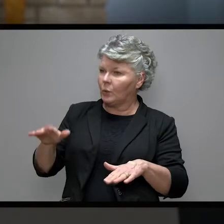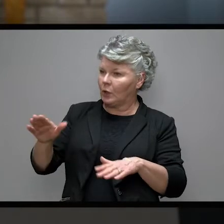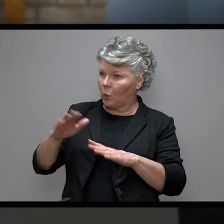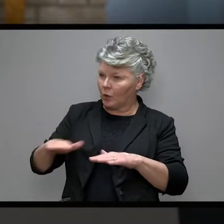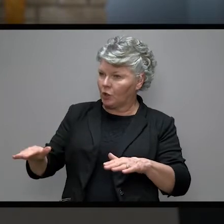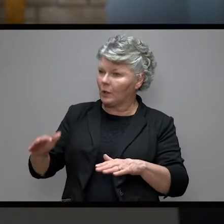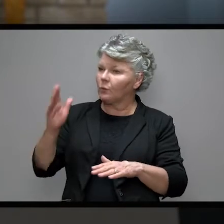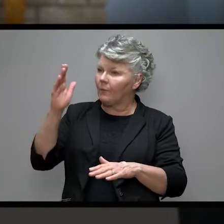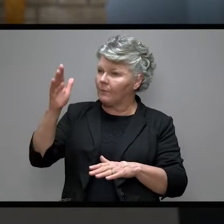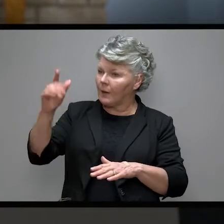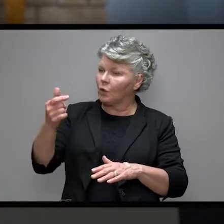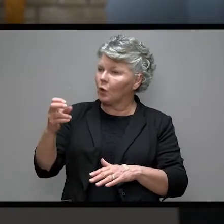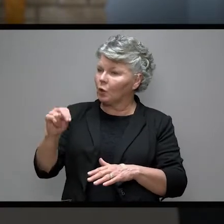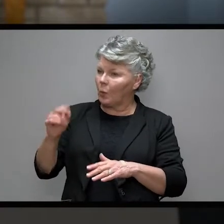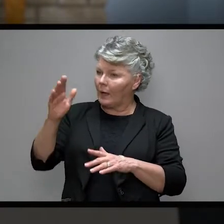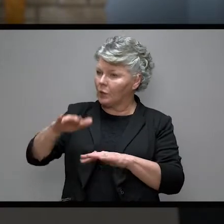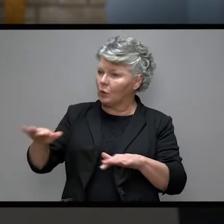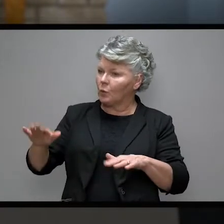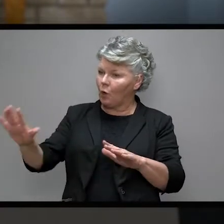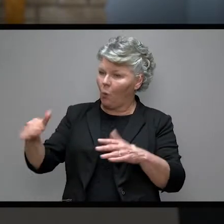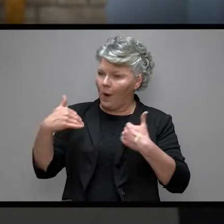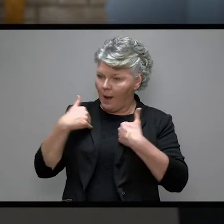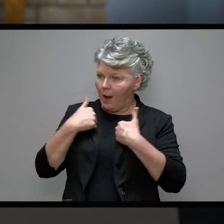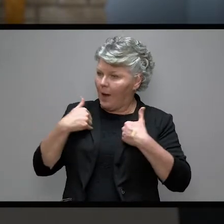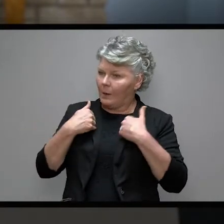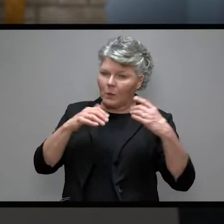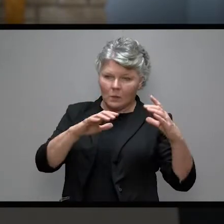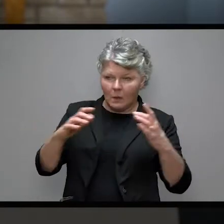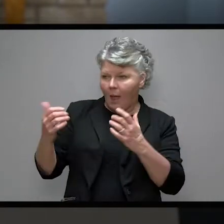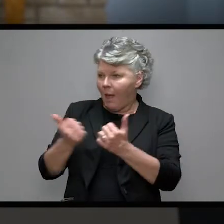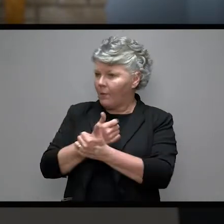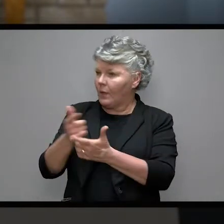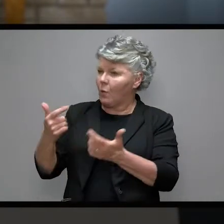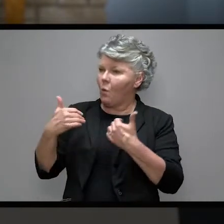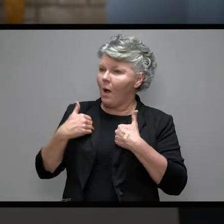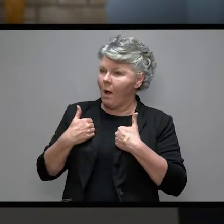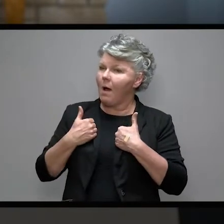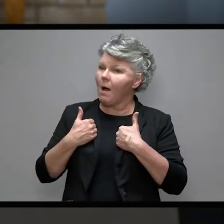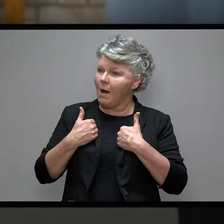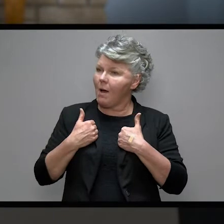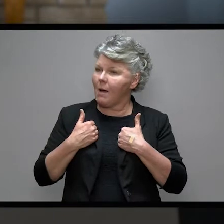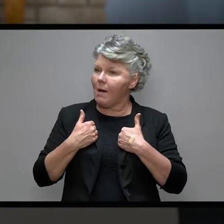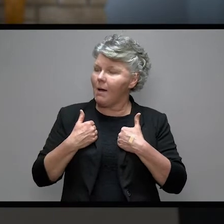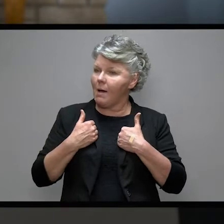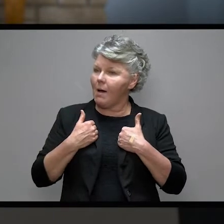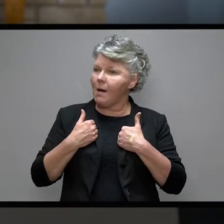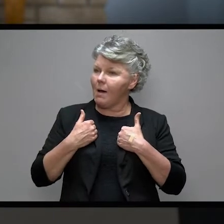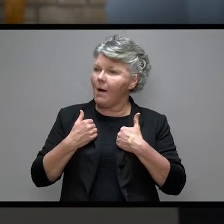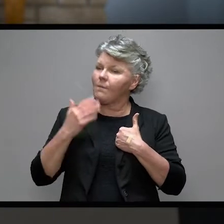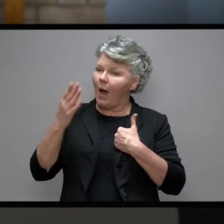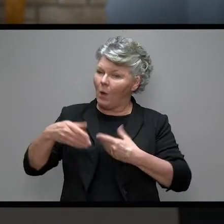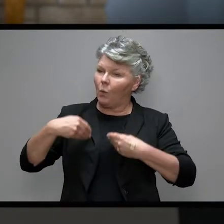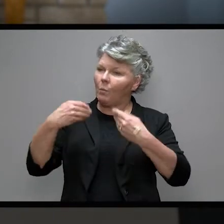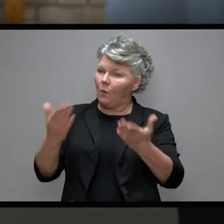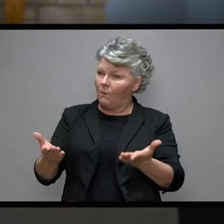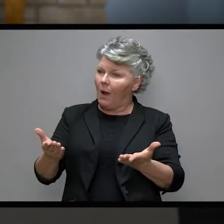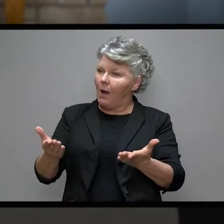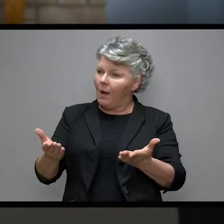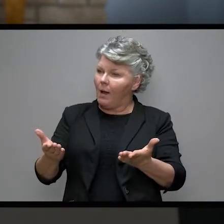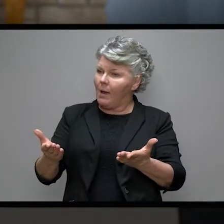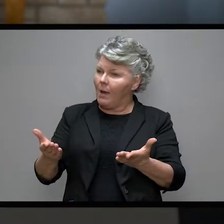children's children and your flocks and your herds and all that you have. There I will provide for you.